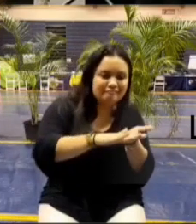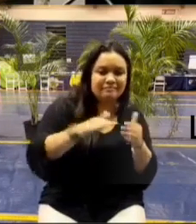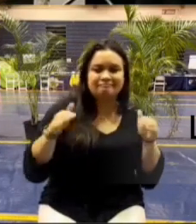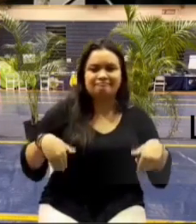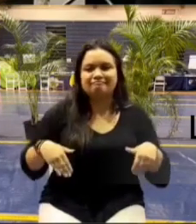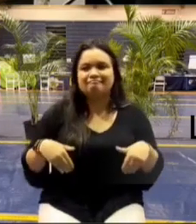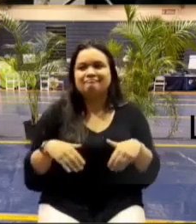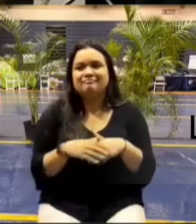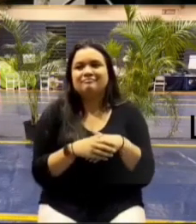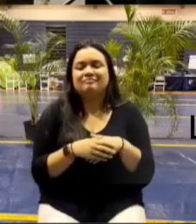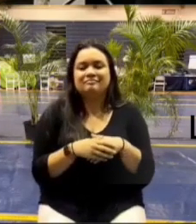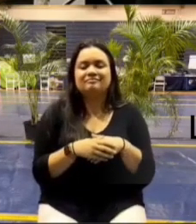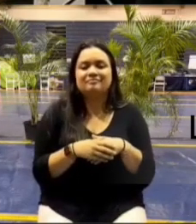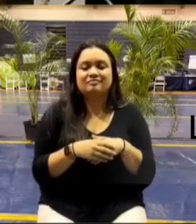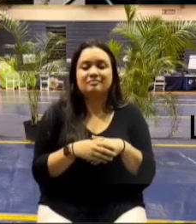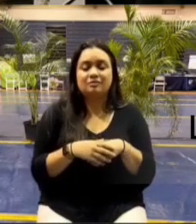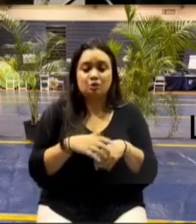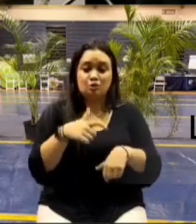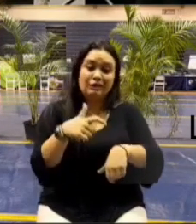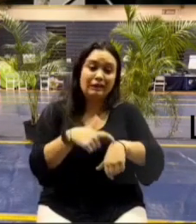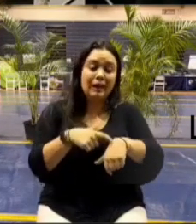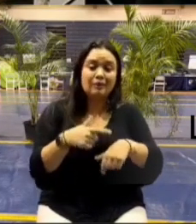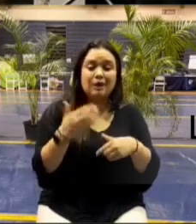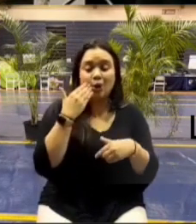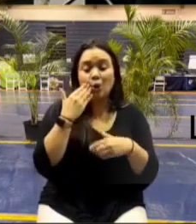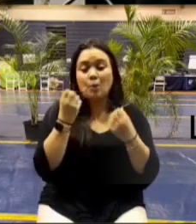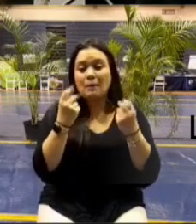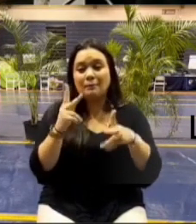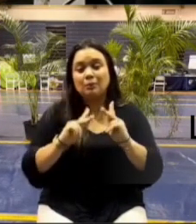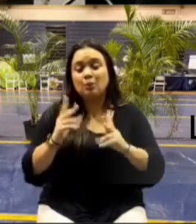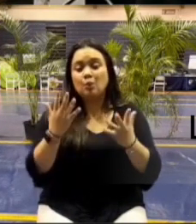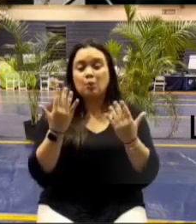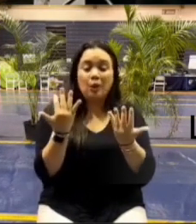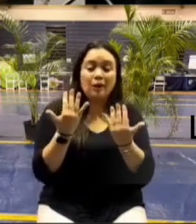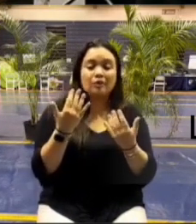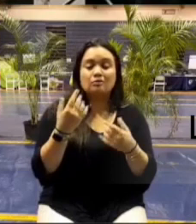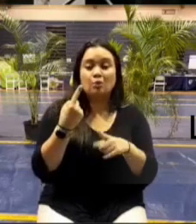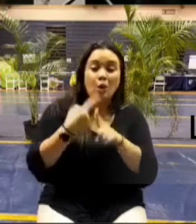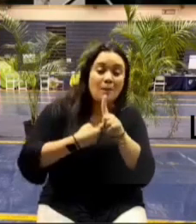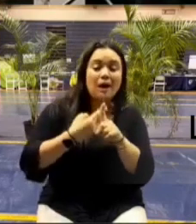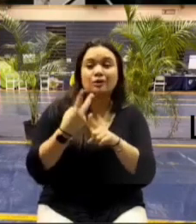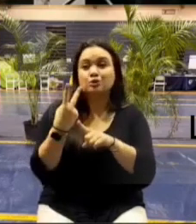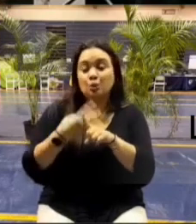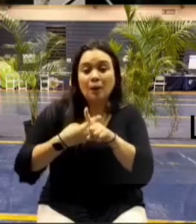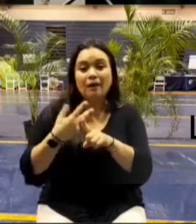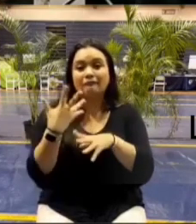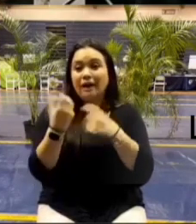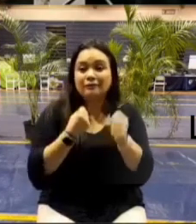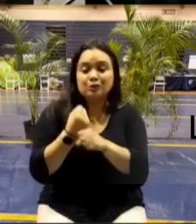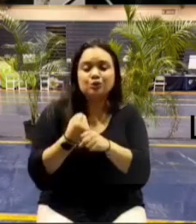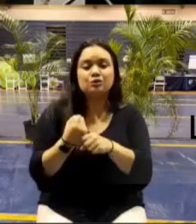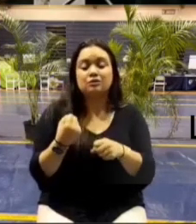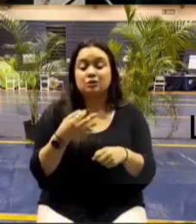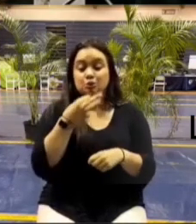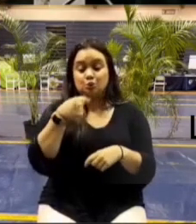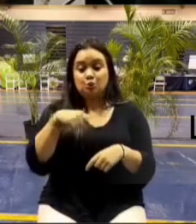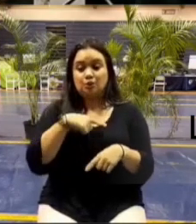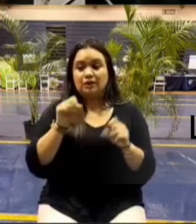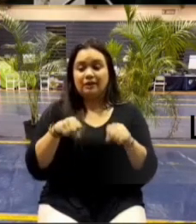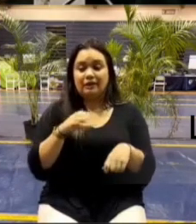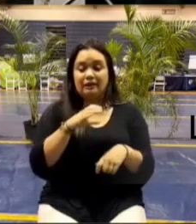what is the timeline is it going be one week two weeks one month five years as soon as we can get these committee or these